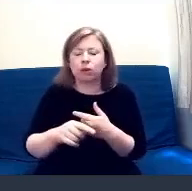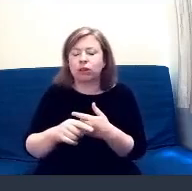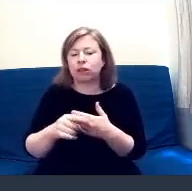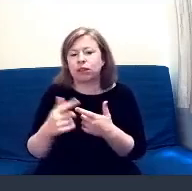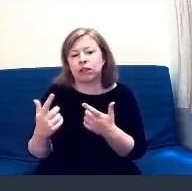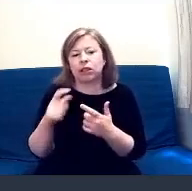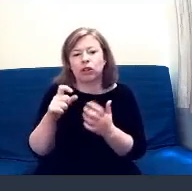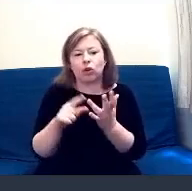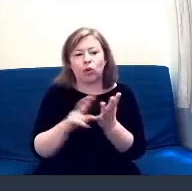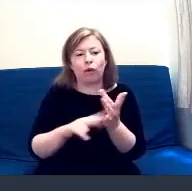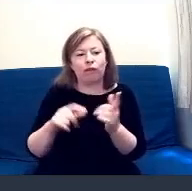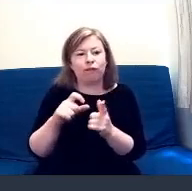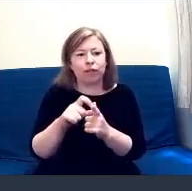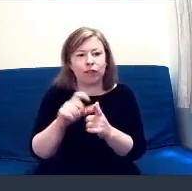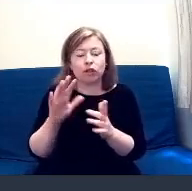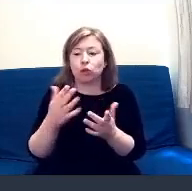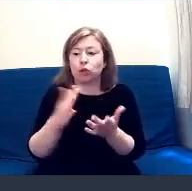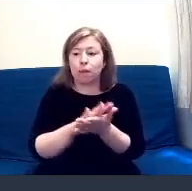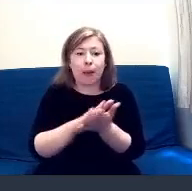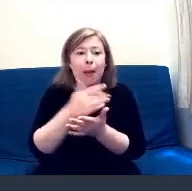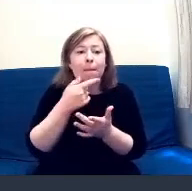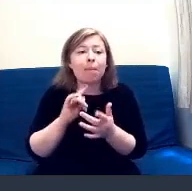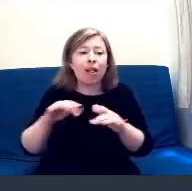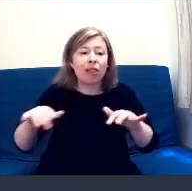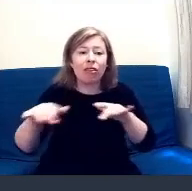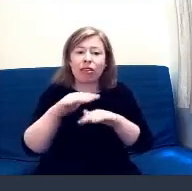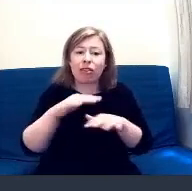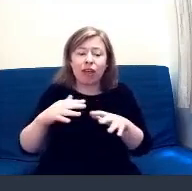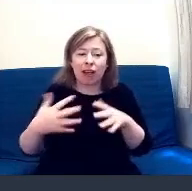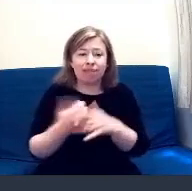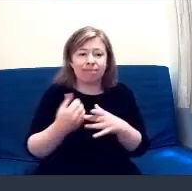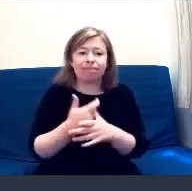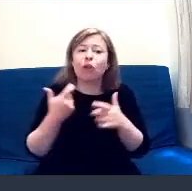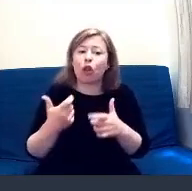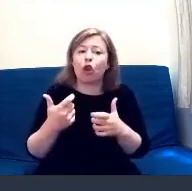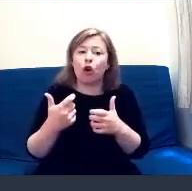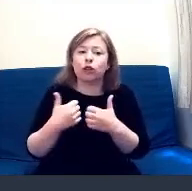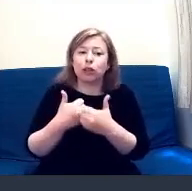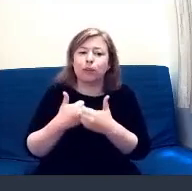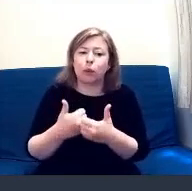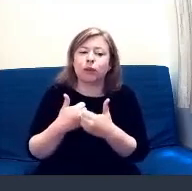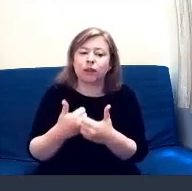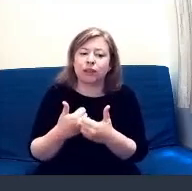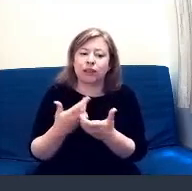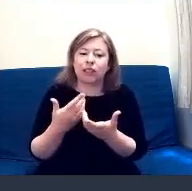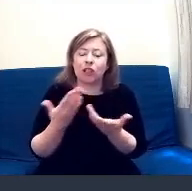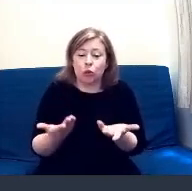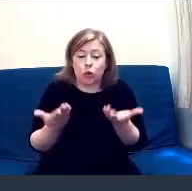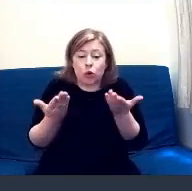been a lot of people out there supporting each other. And so what we're highlighting this week is only just like a